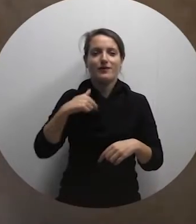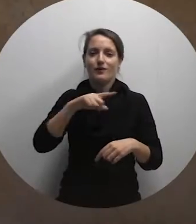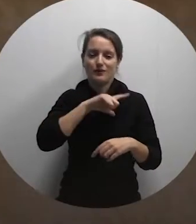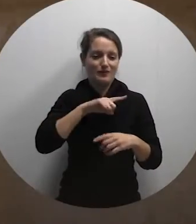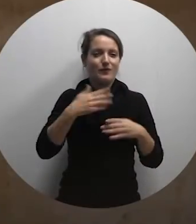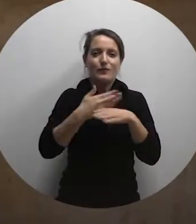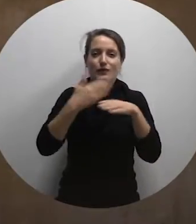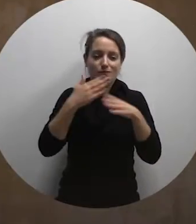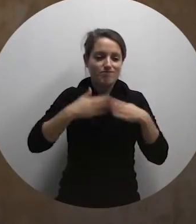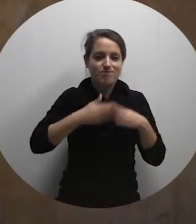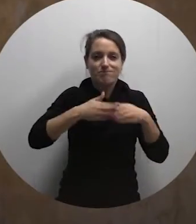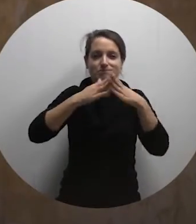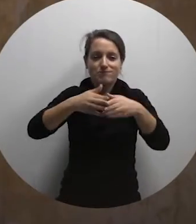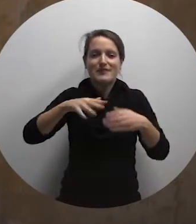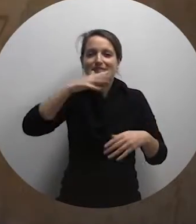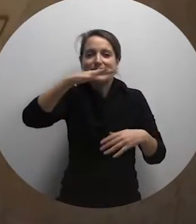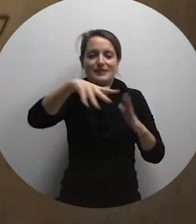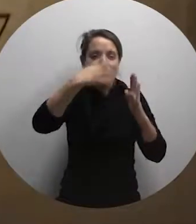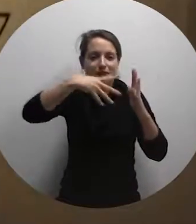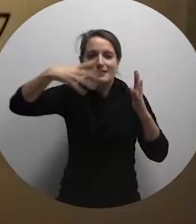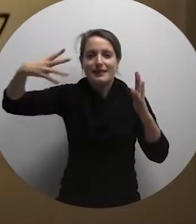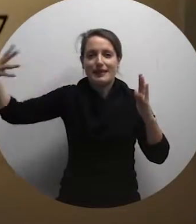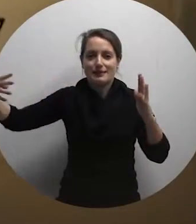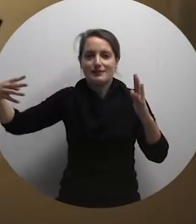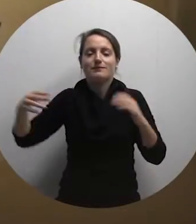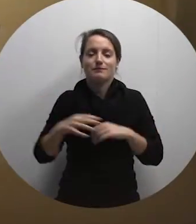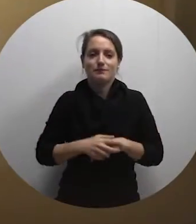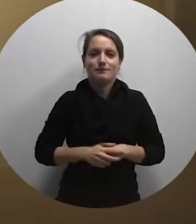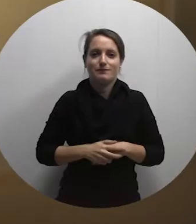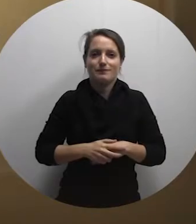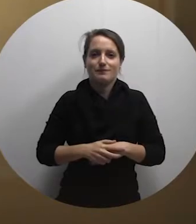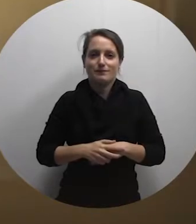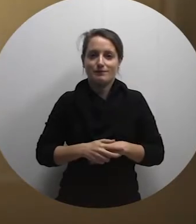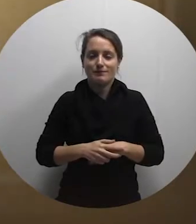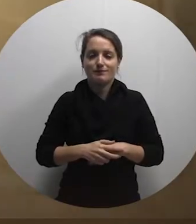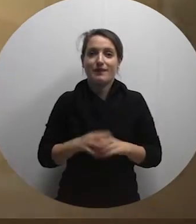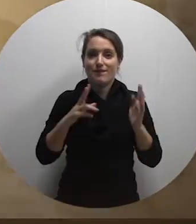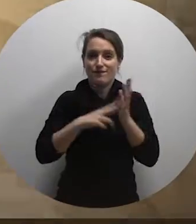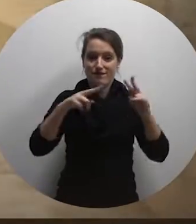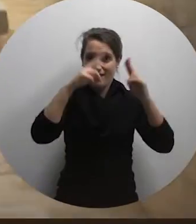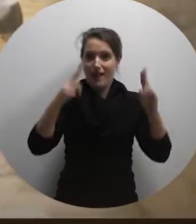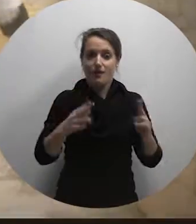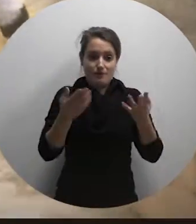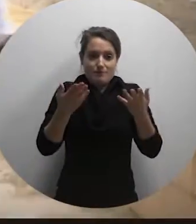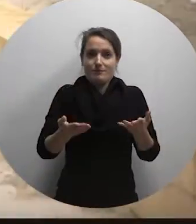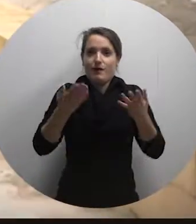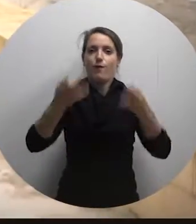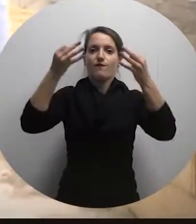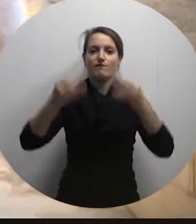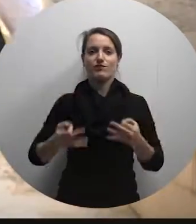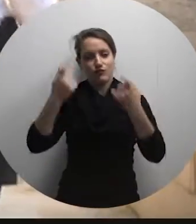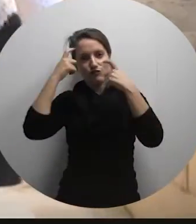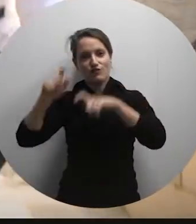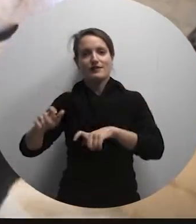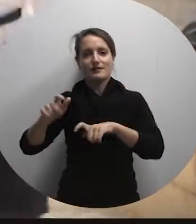the villa while Prime Minister of Malta between 1924 and 1927. The villa is now the official